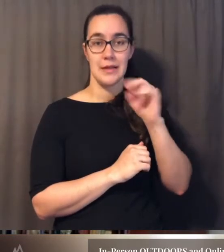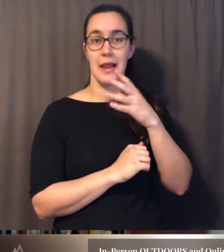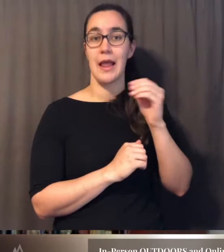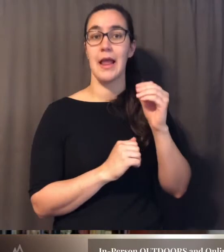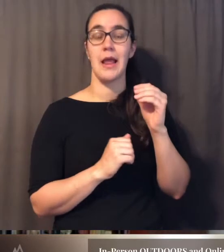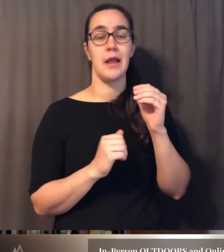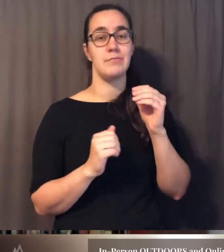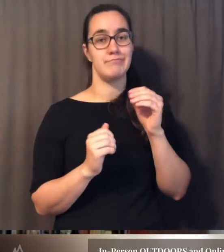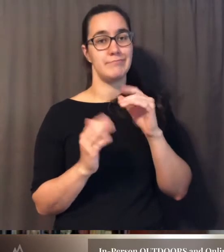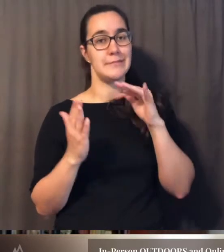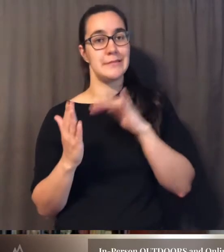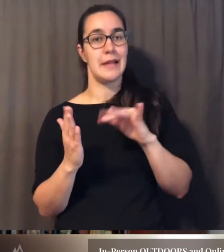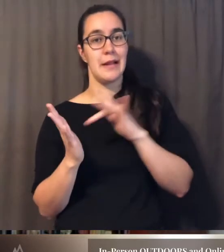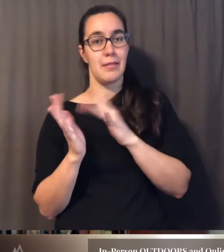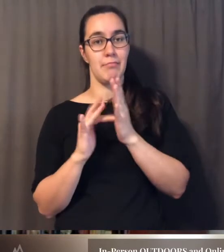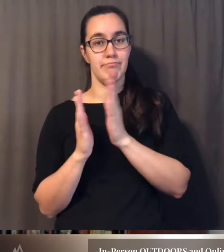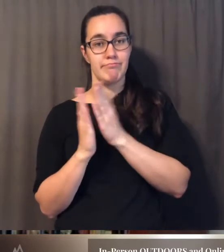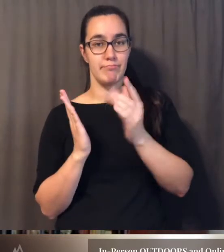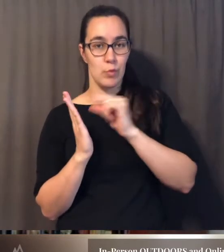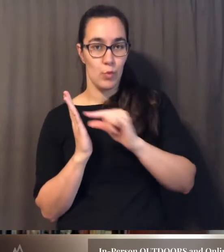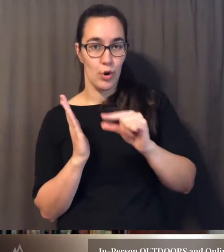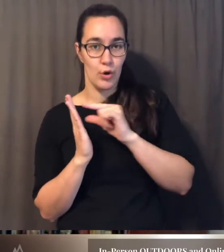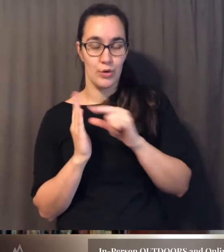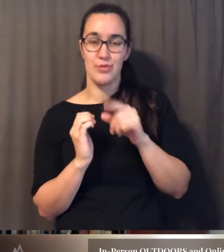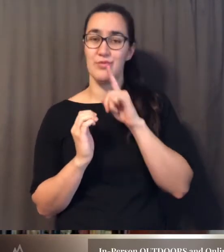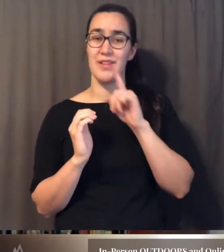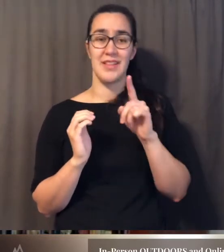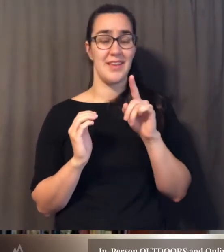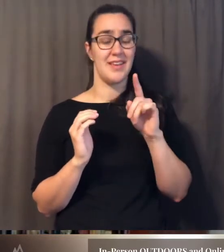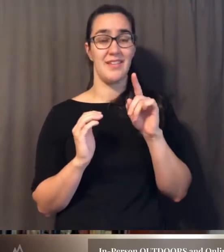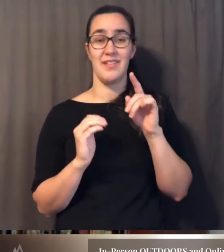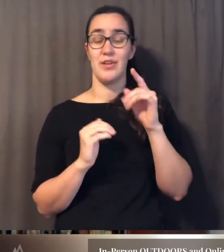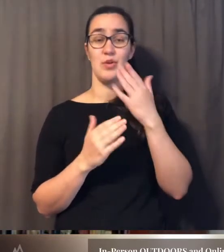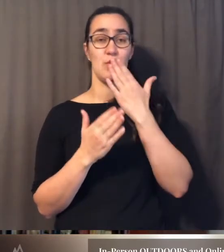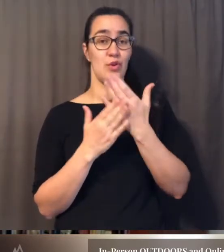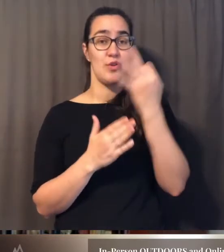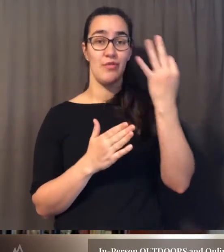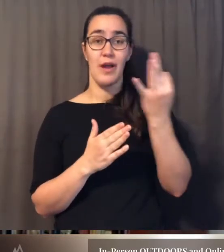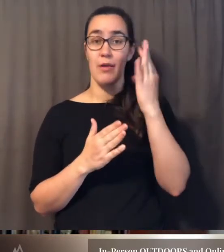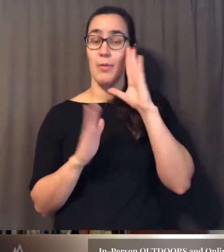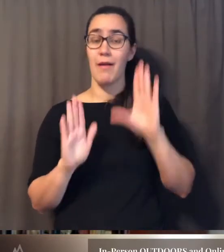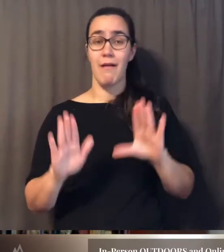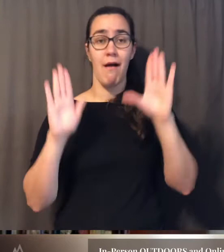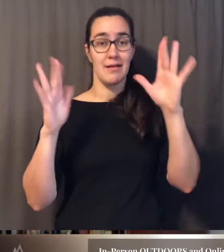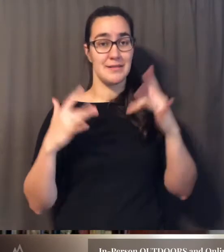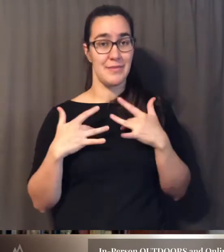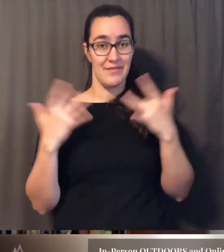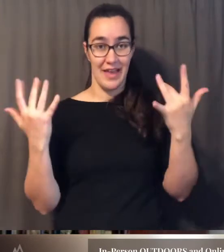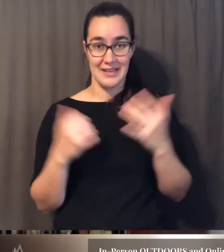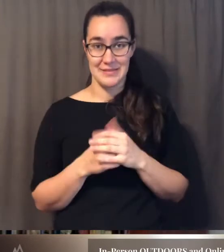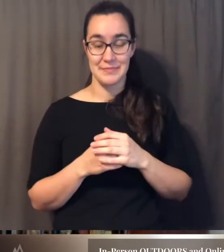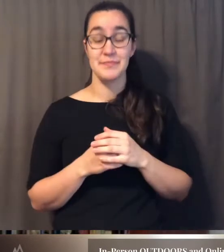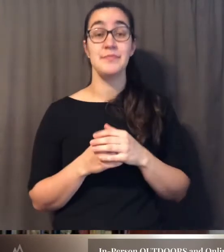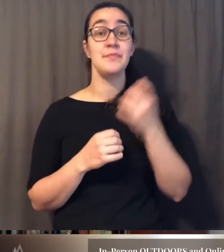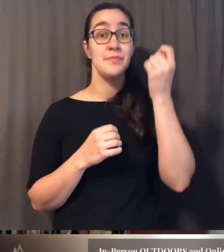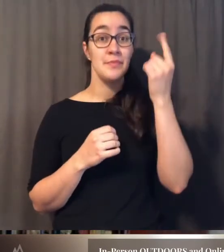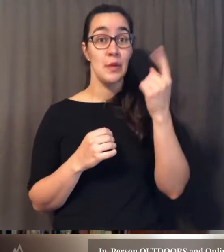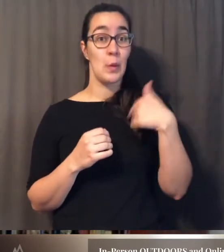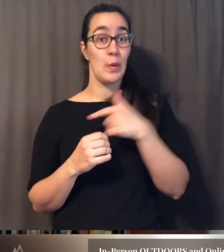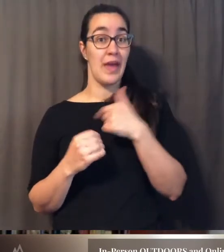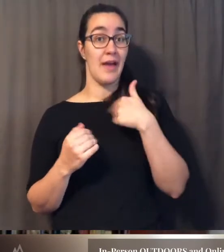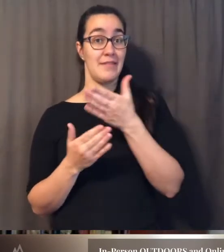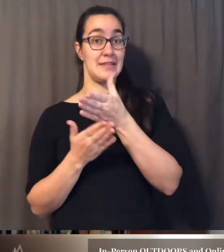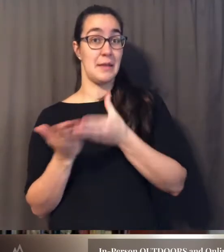right and so it's going to be an awesome awesome event we have some surprises for you of some some of the things that we want to do